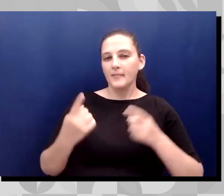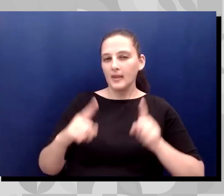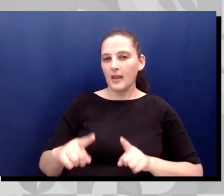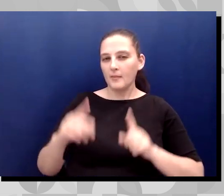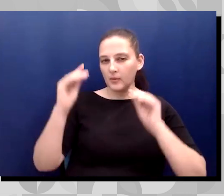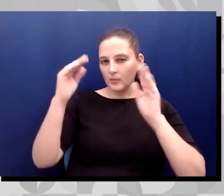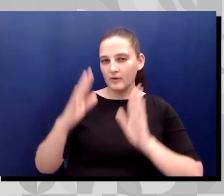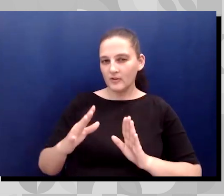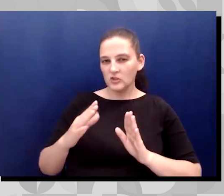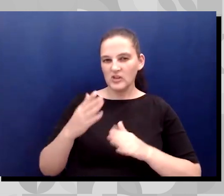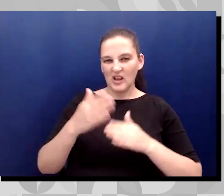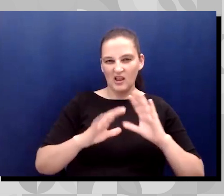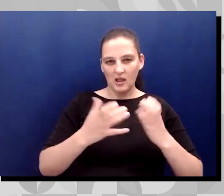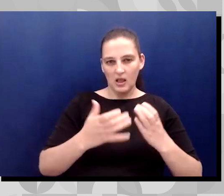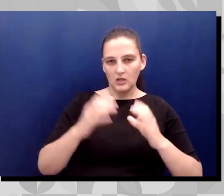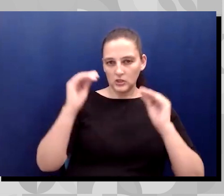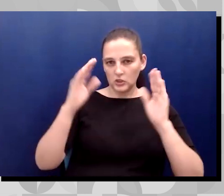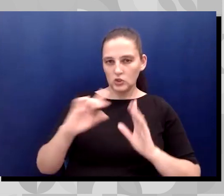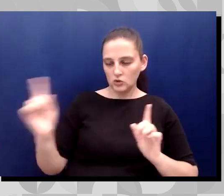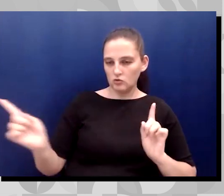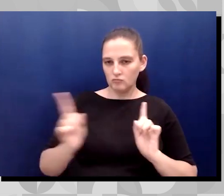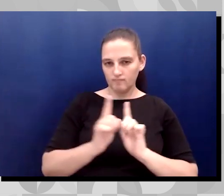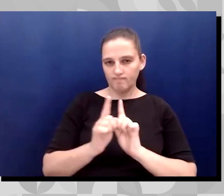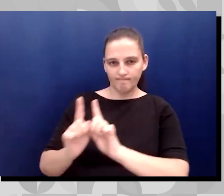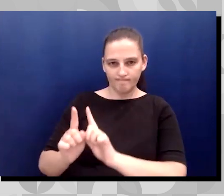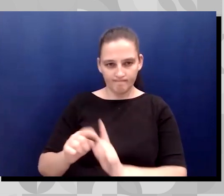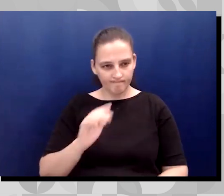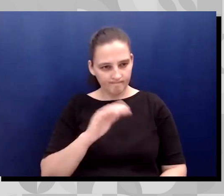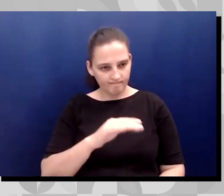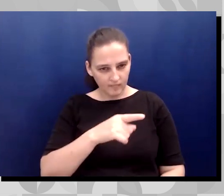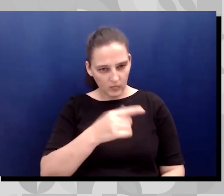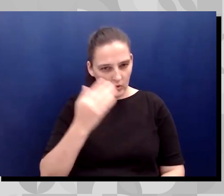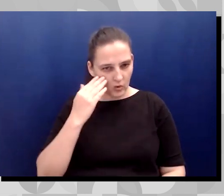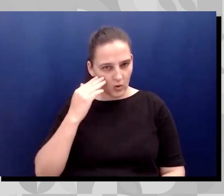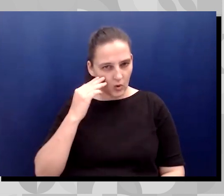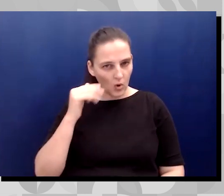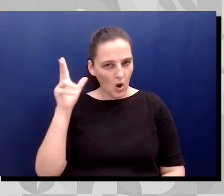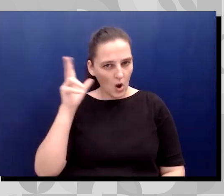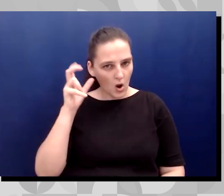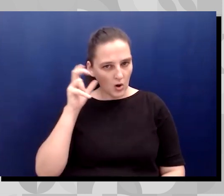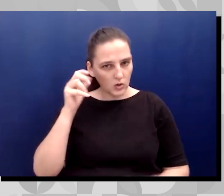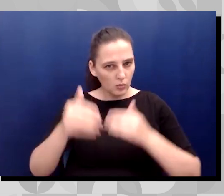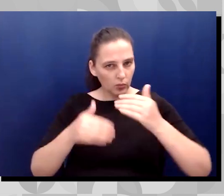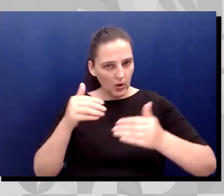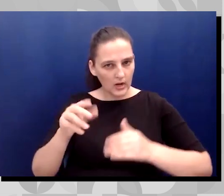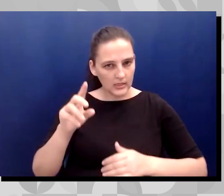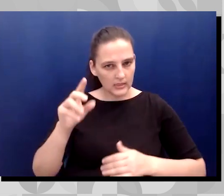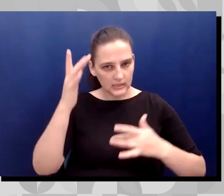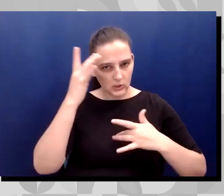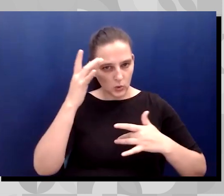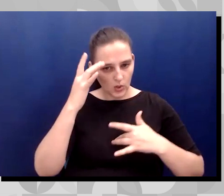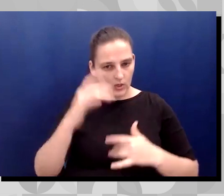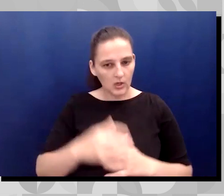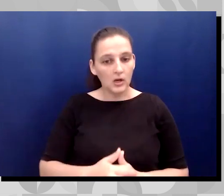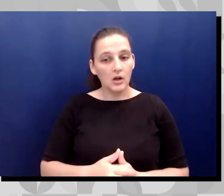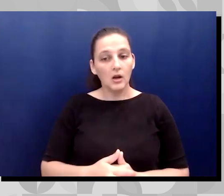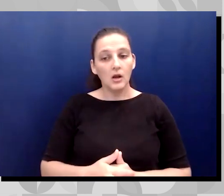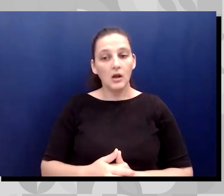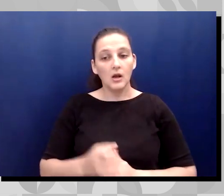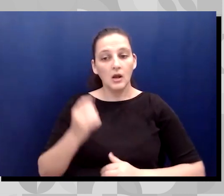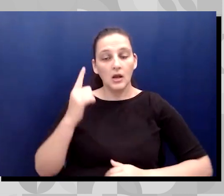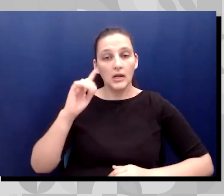And she asked me, have you ever heard of auditory processing disorder? Because apparently in class I was holding one ear